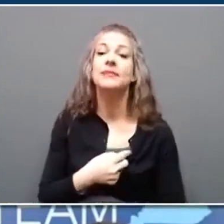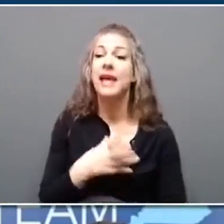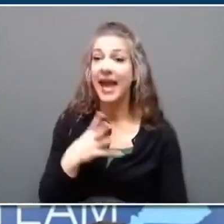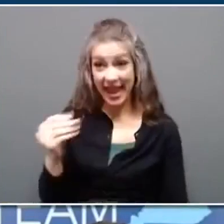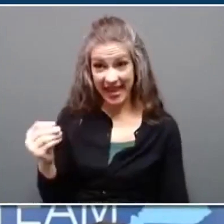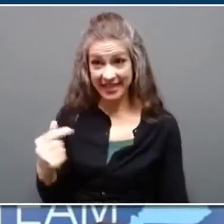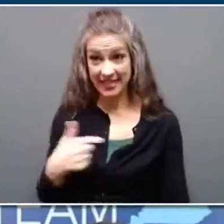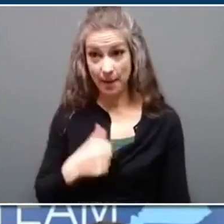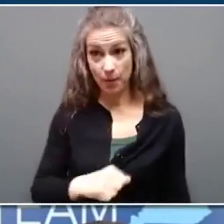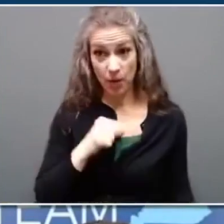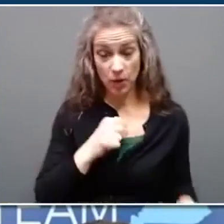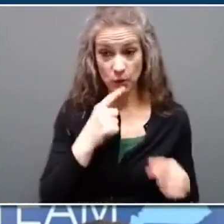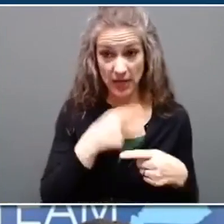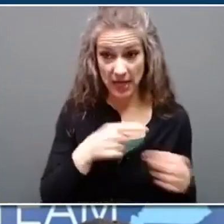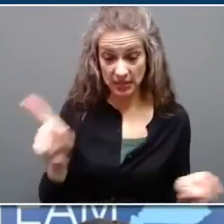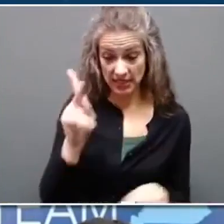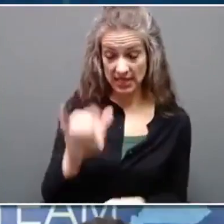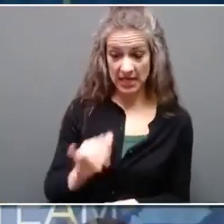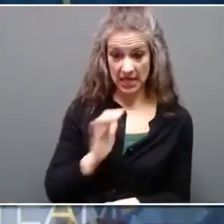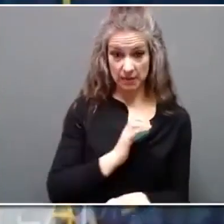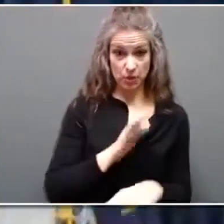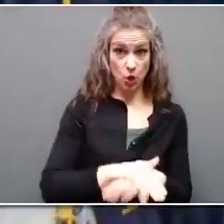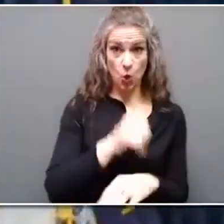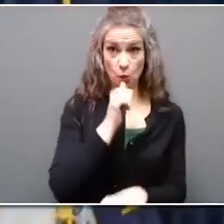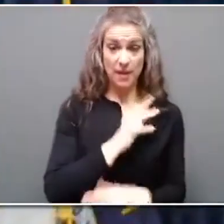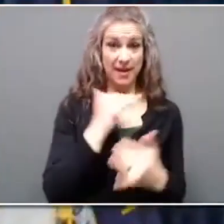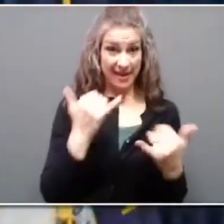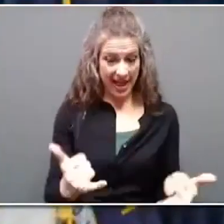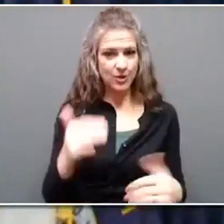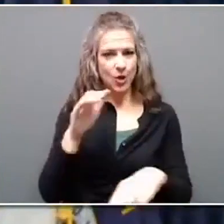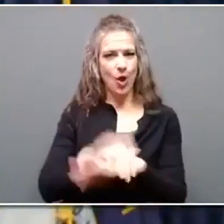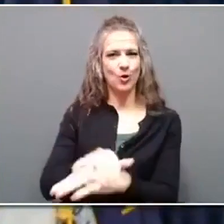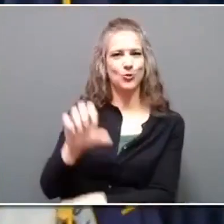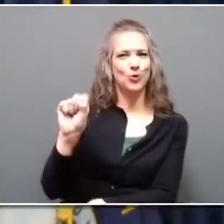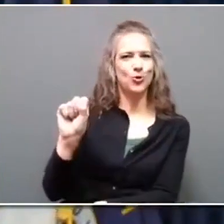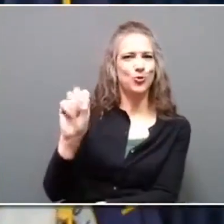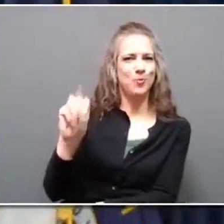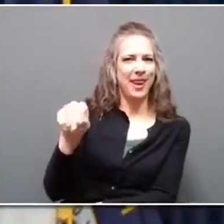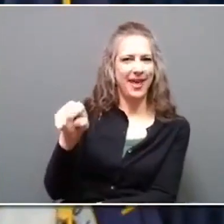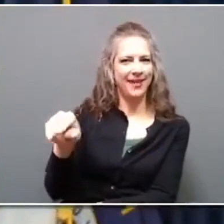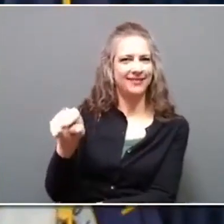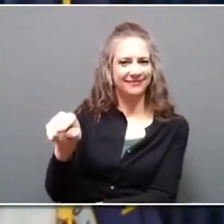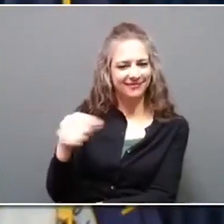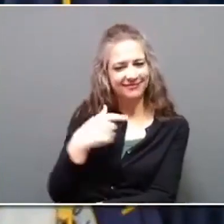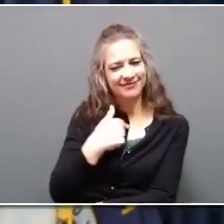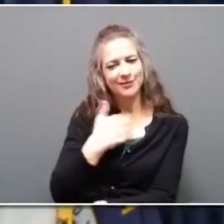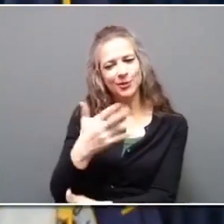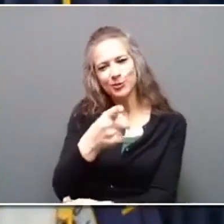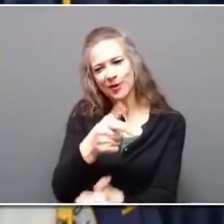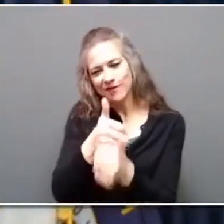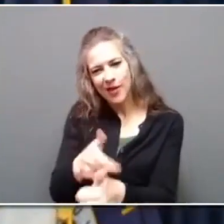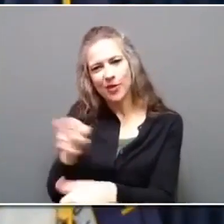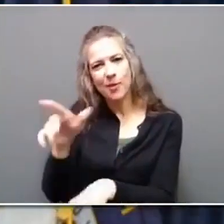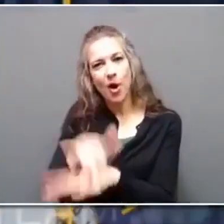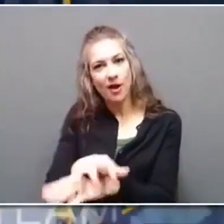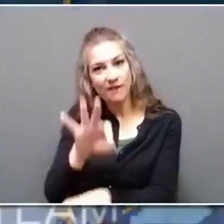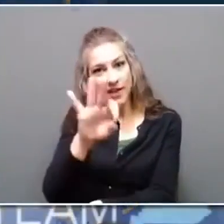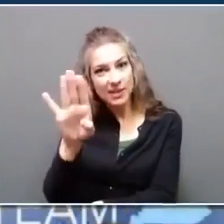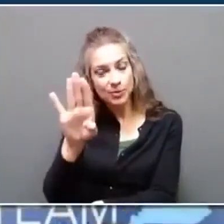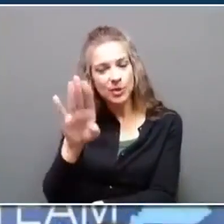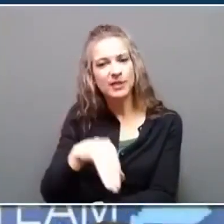that the Kentucky Commission on Women is now active on social media. I encourage you to follow the commission on Facebook and on Instagram.